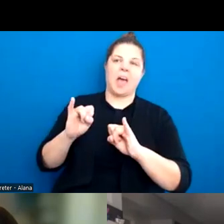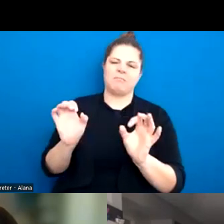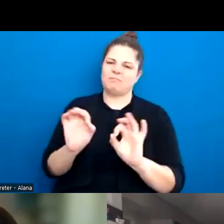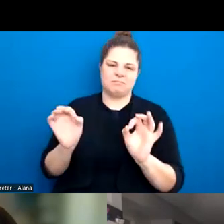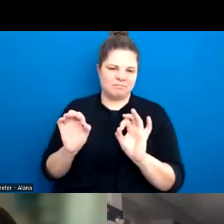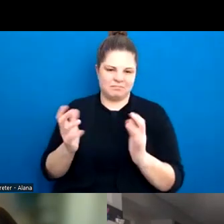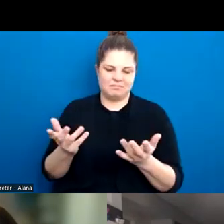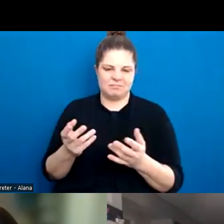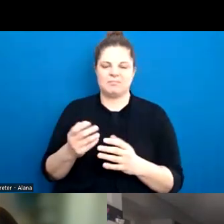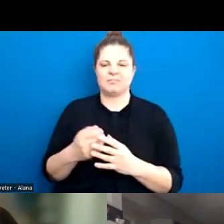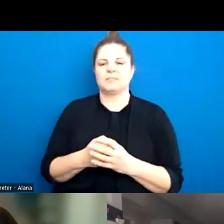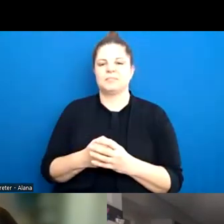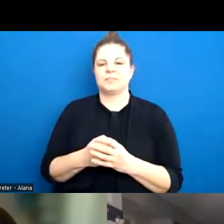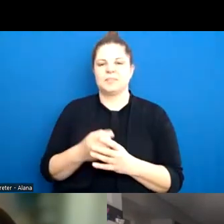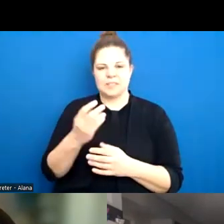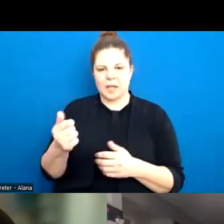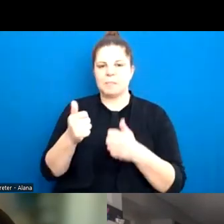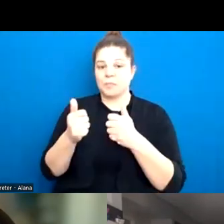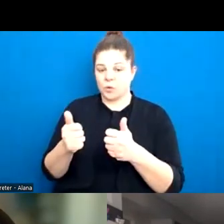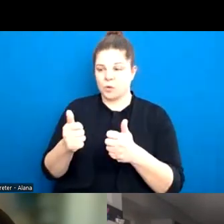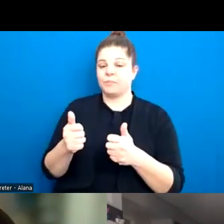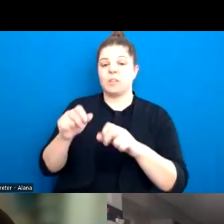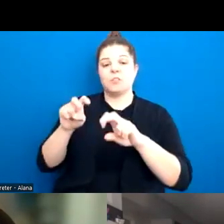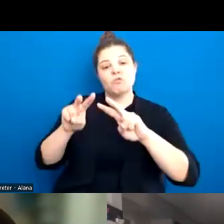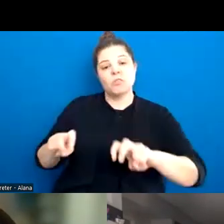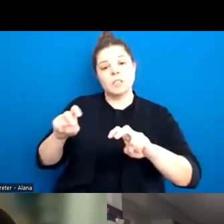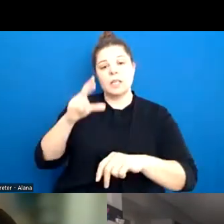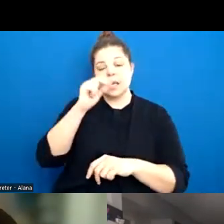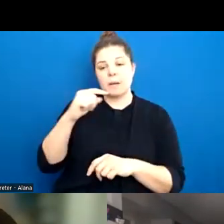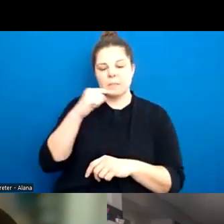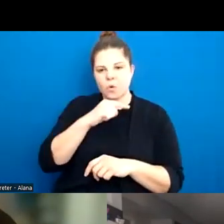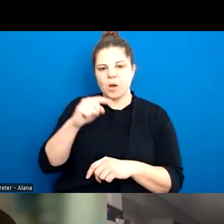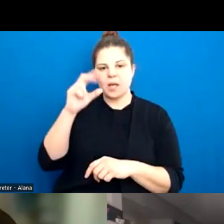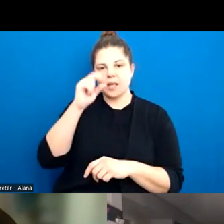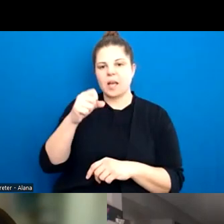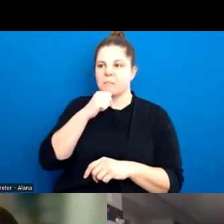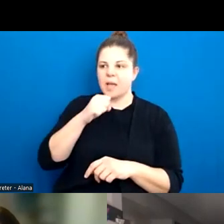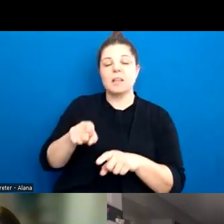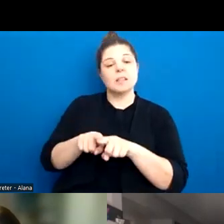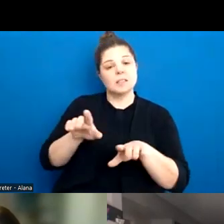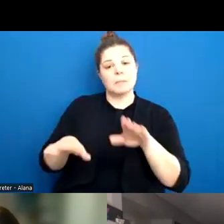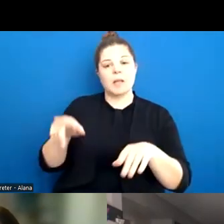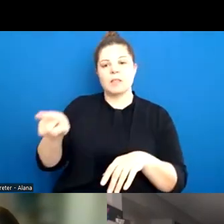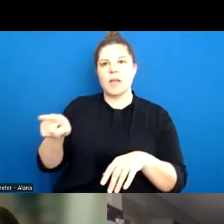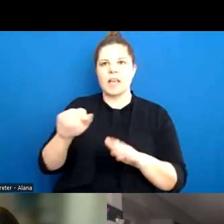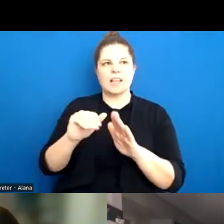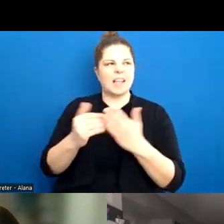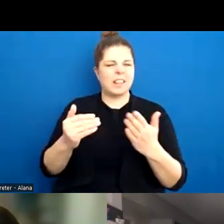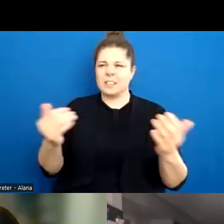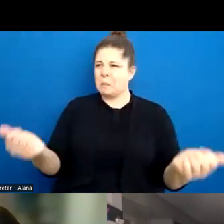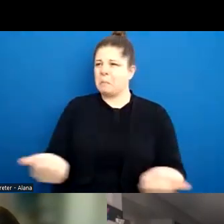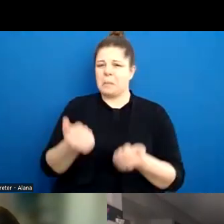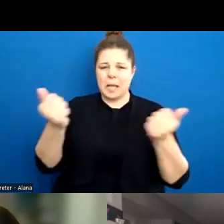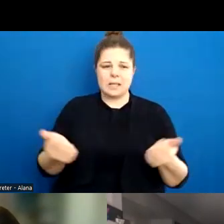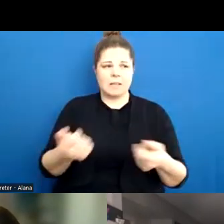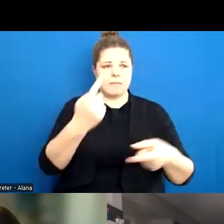and the research with young boys and young men really is similar in that they are in an information vacuum. So when